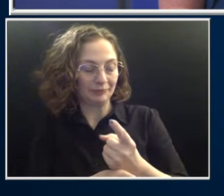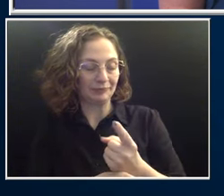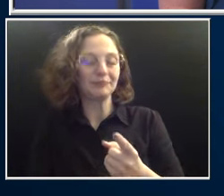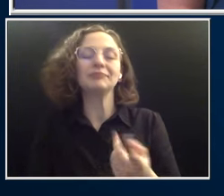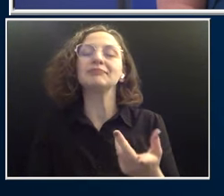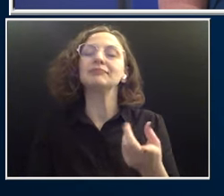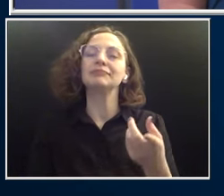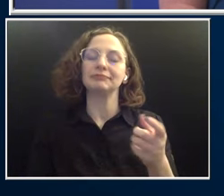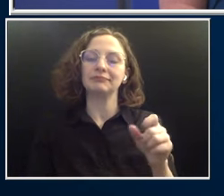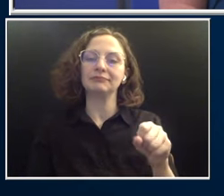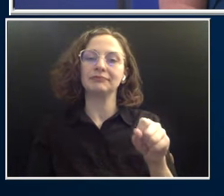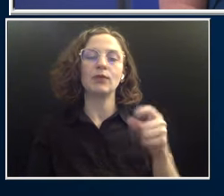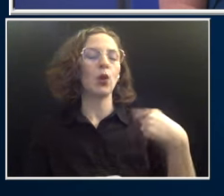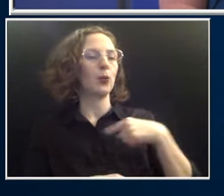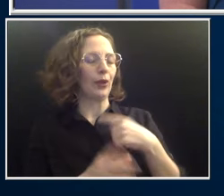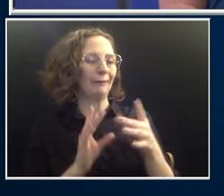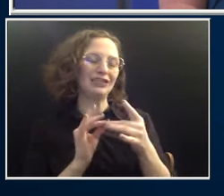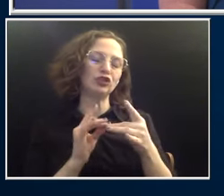drop in the donations right now?